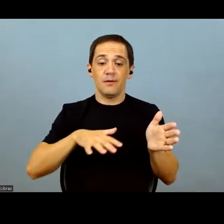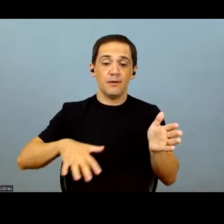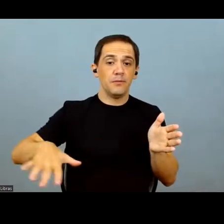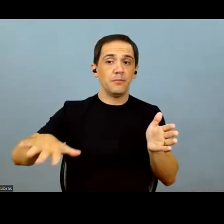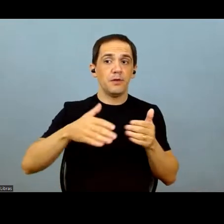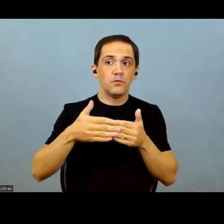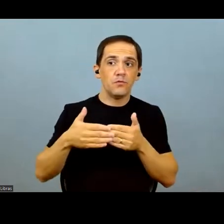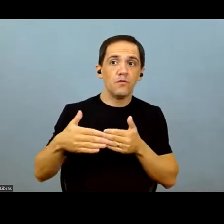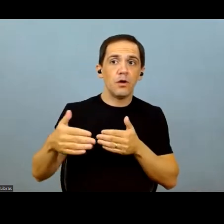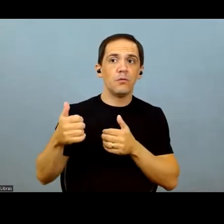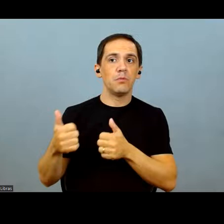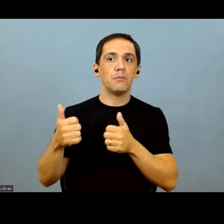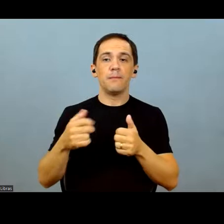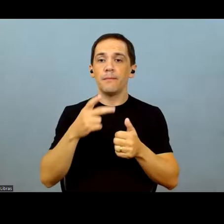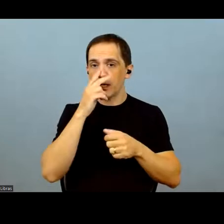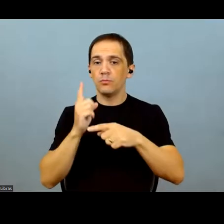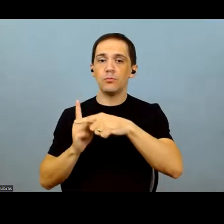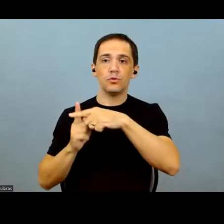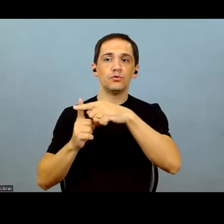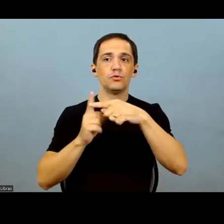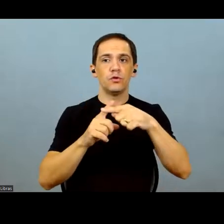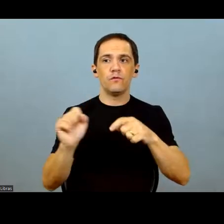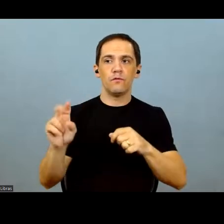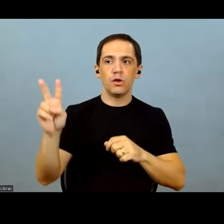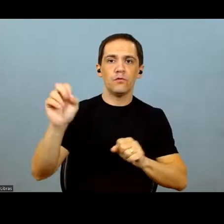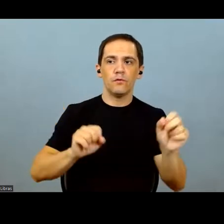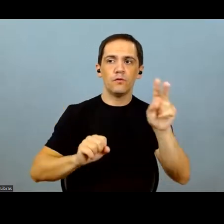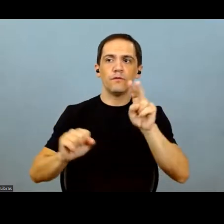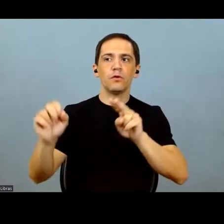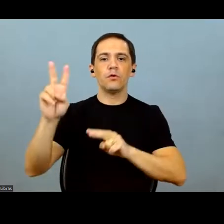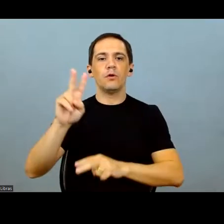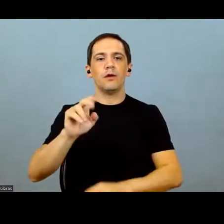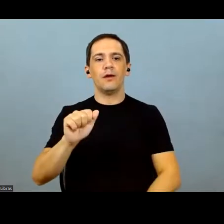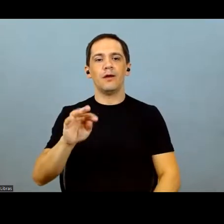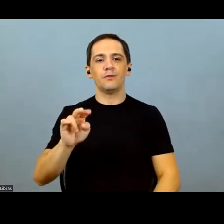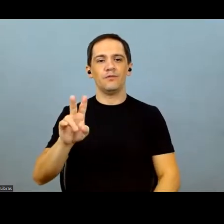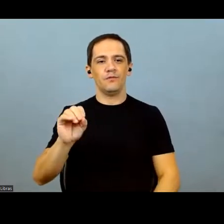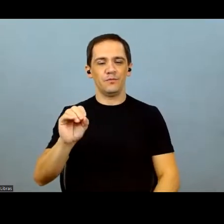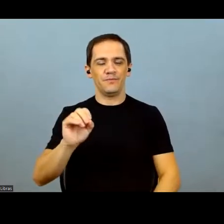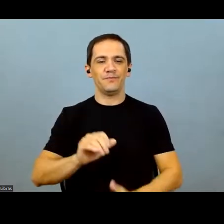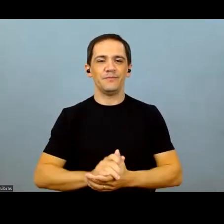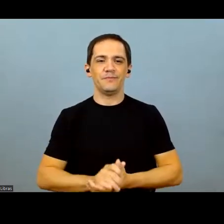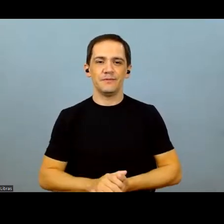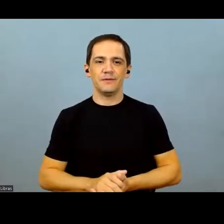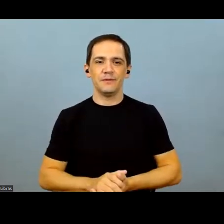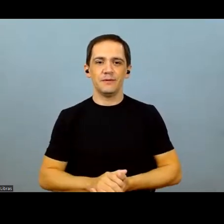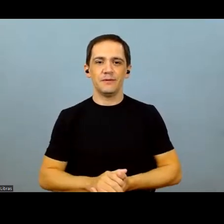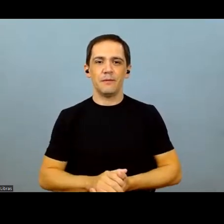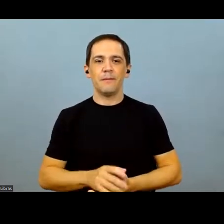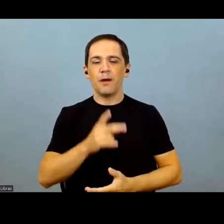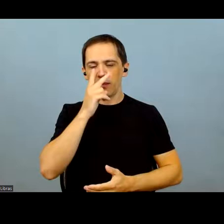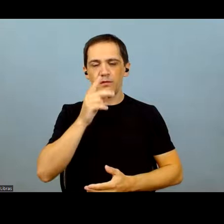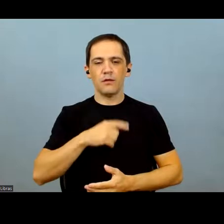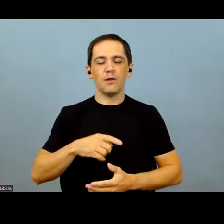So, it's a very favorable situation in terms of appreciation of our assets.